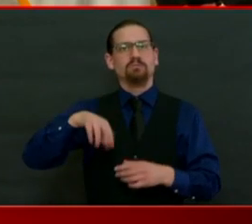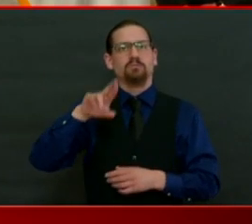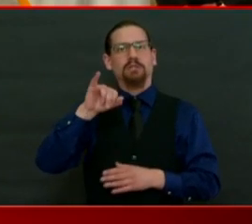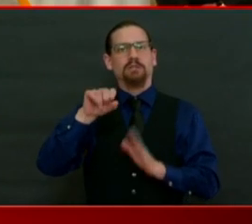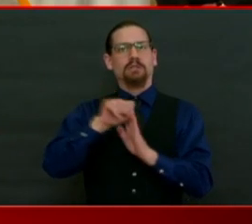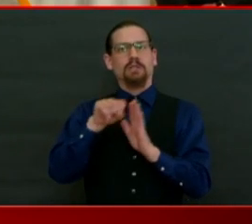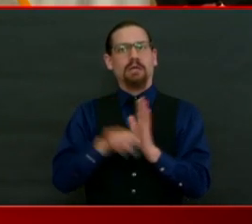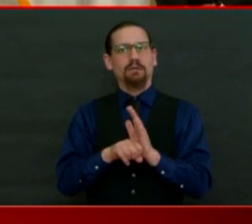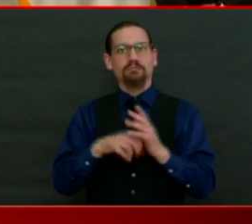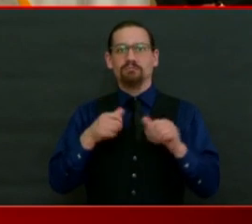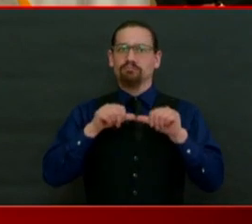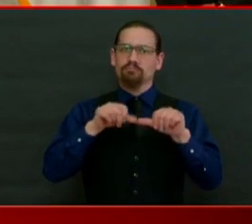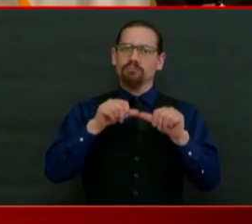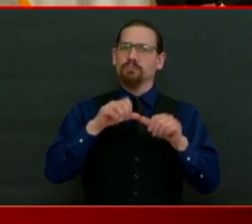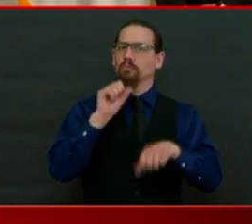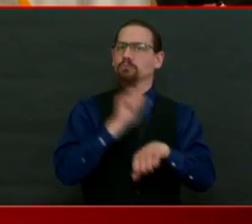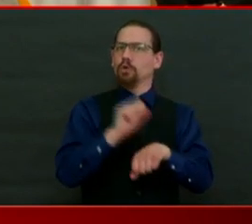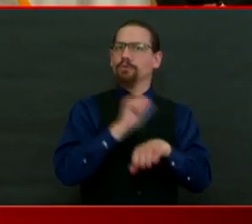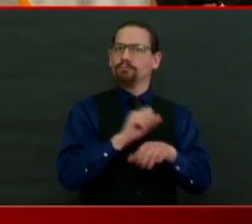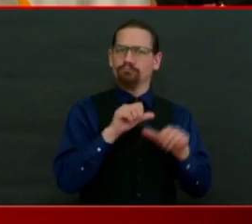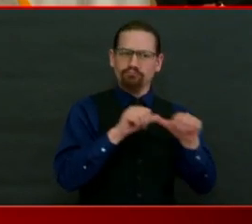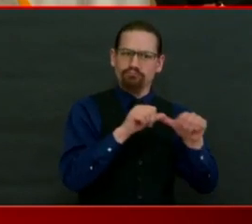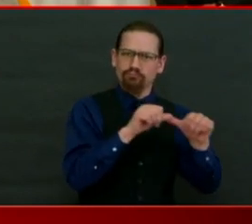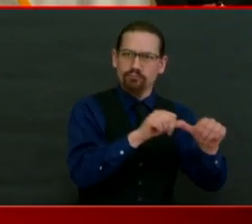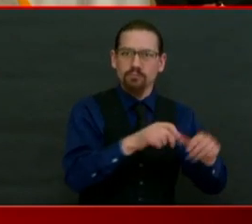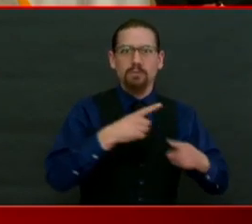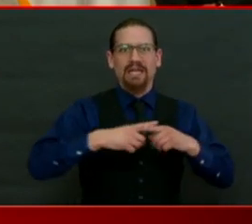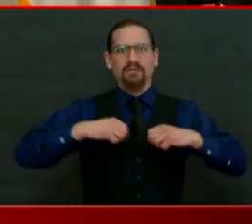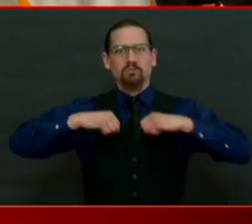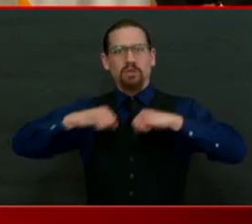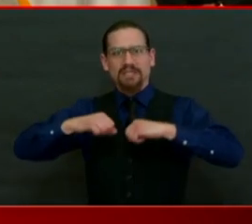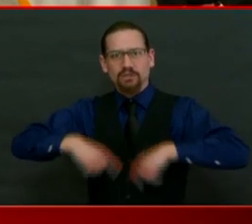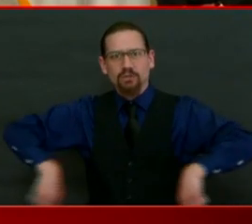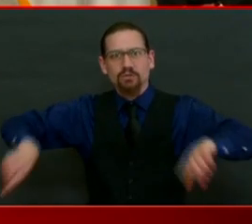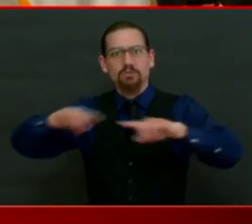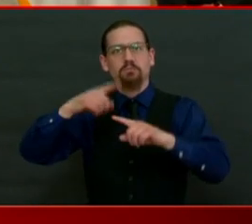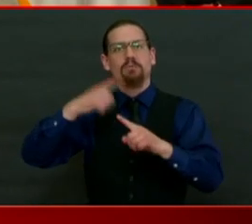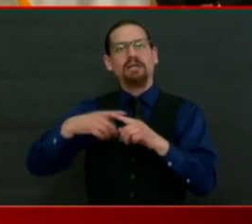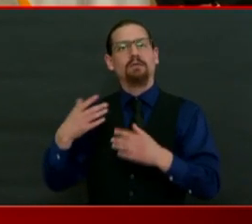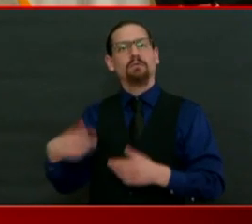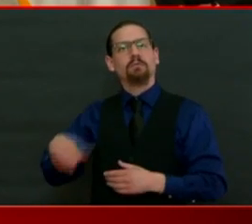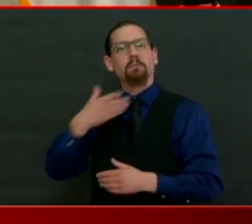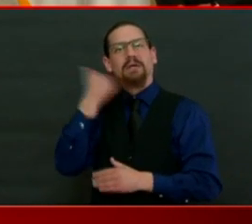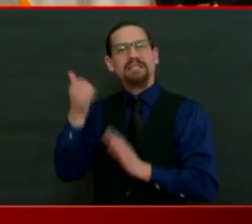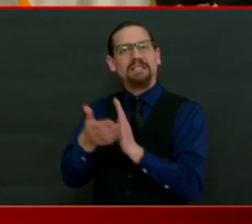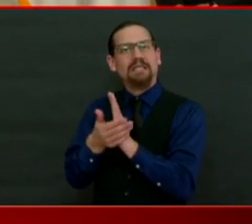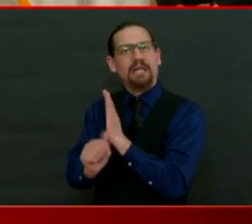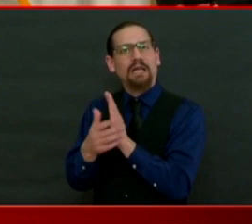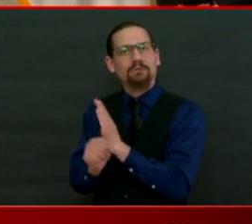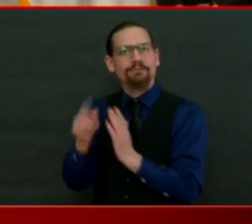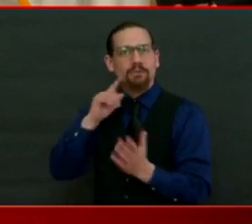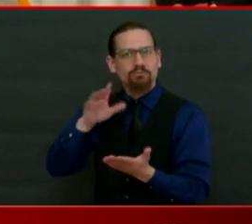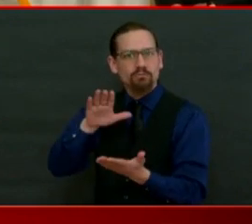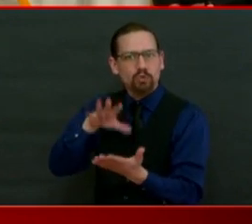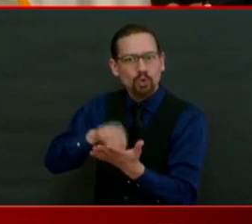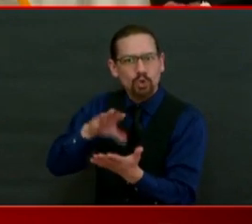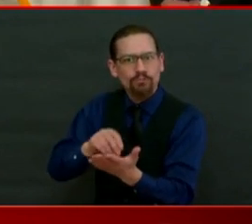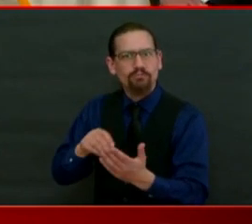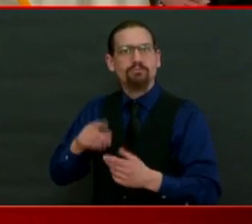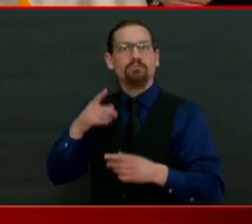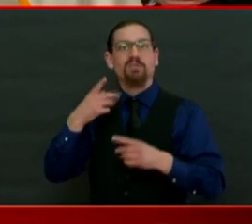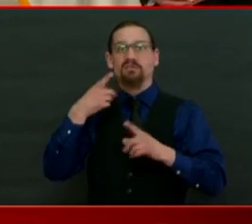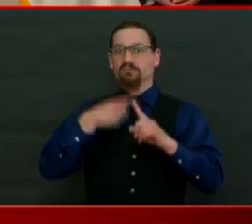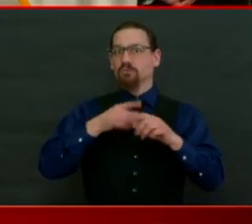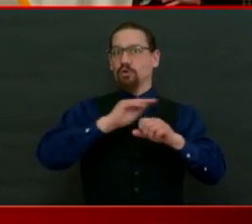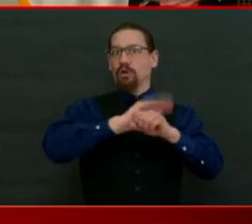is more resilient and better skilled on the other side of this than we were going into it. Our last question today